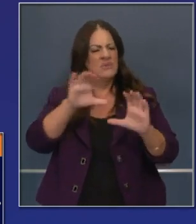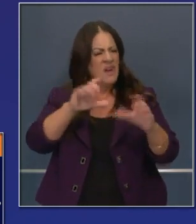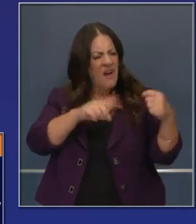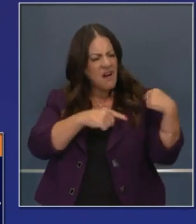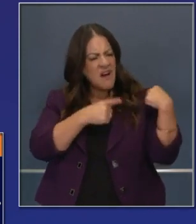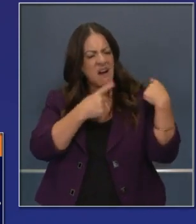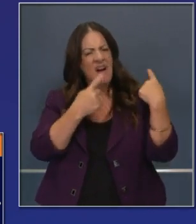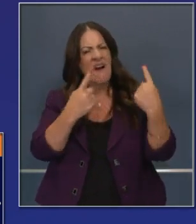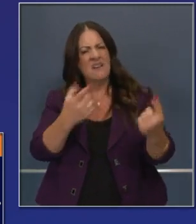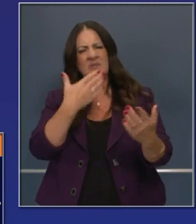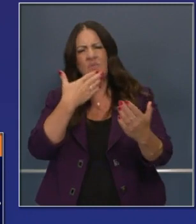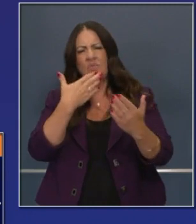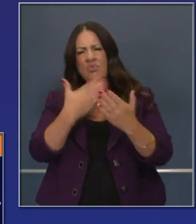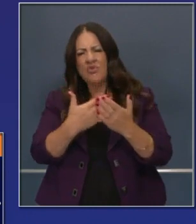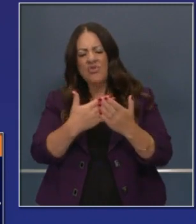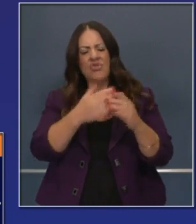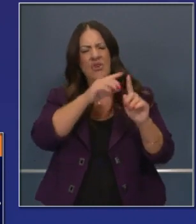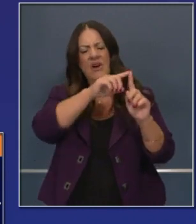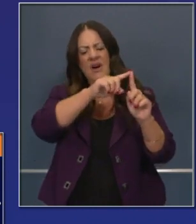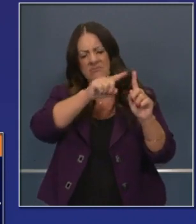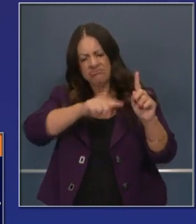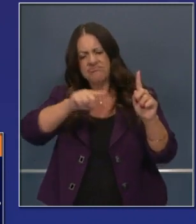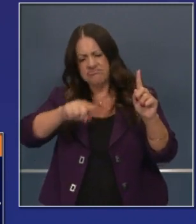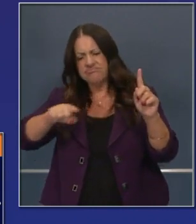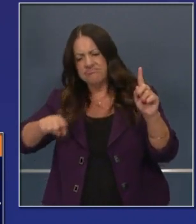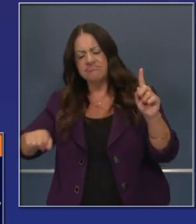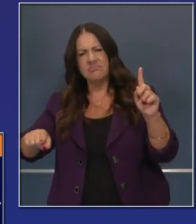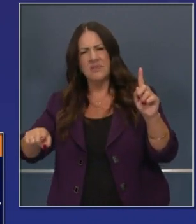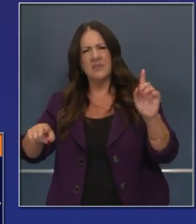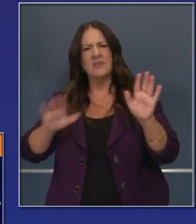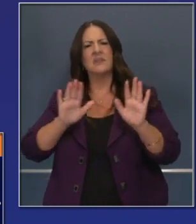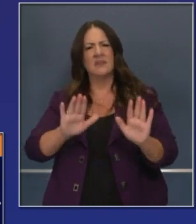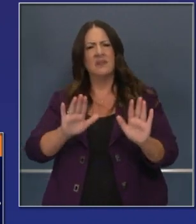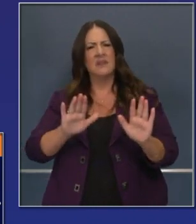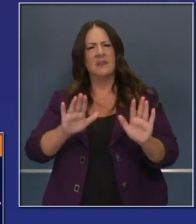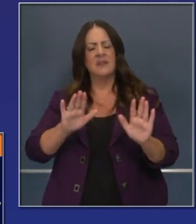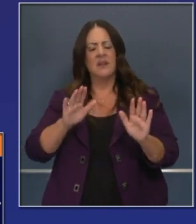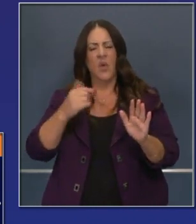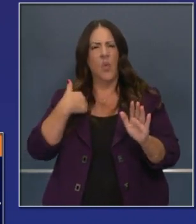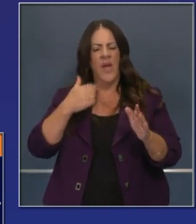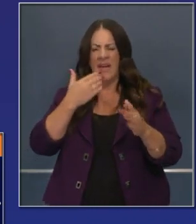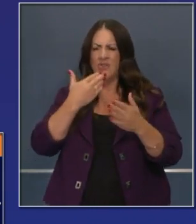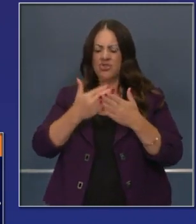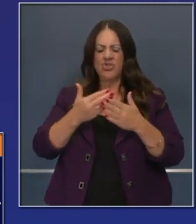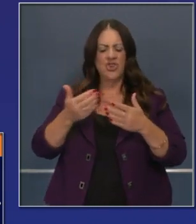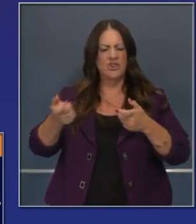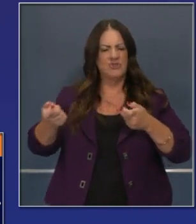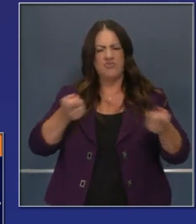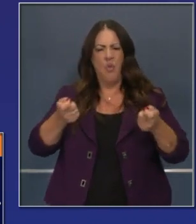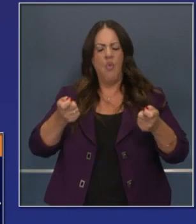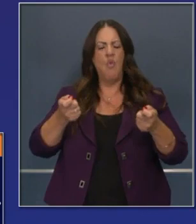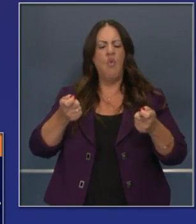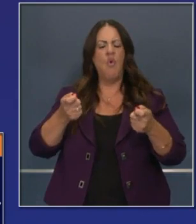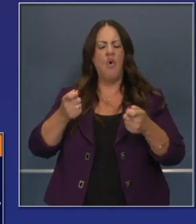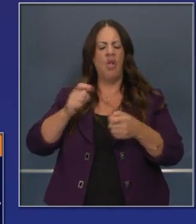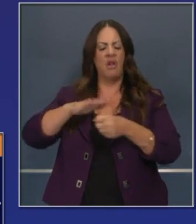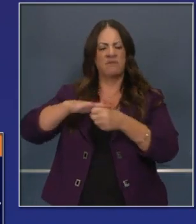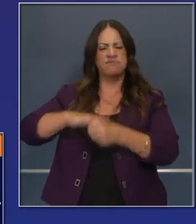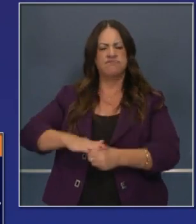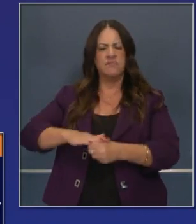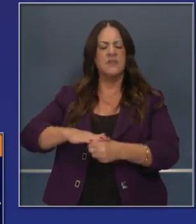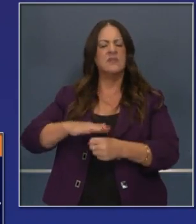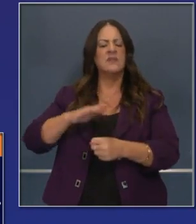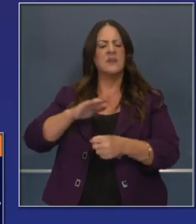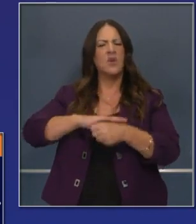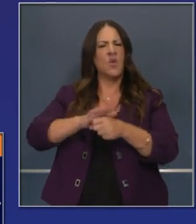over the course of the last month and a half, where we have once again tamed the growth of the transmission rate in the